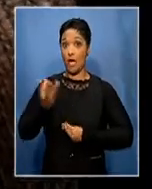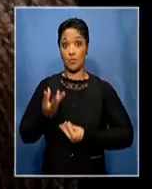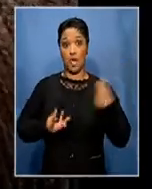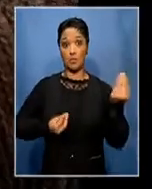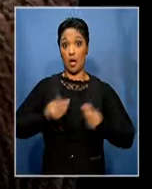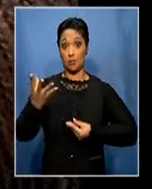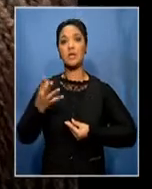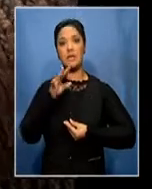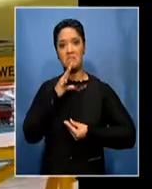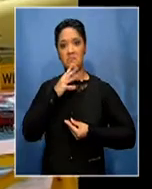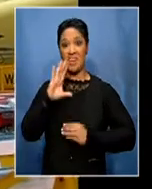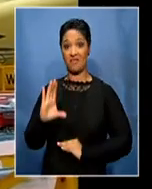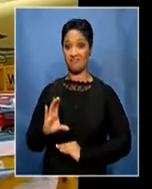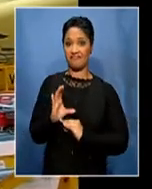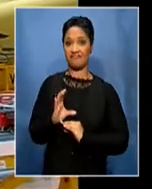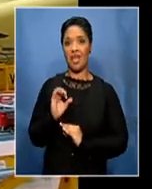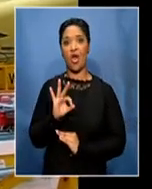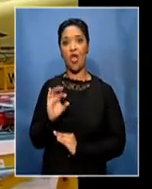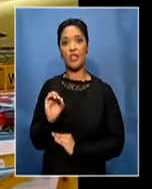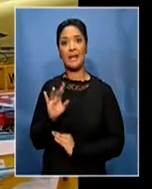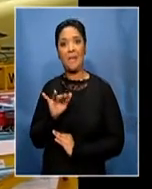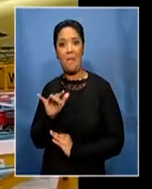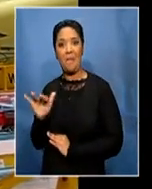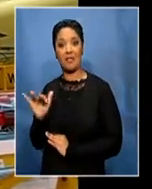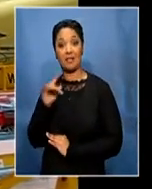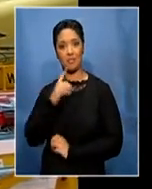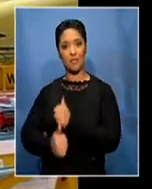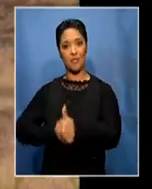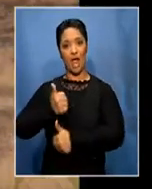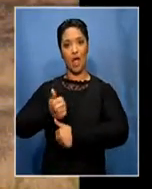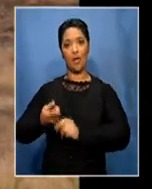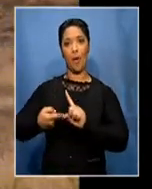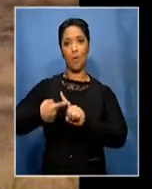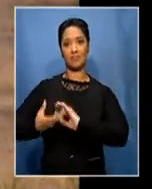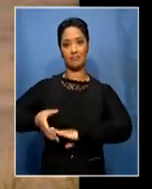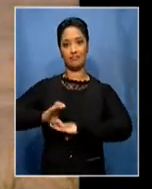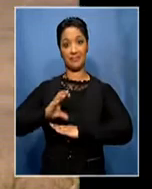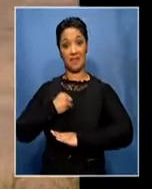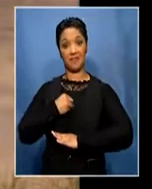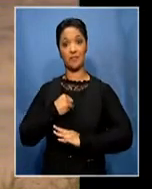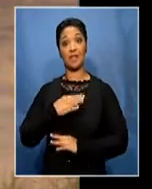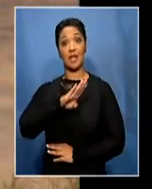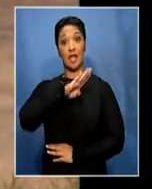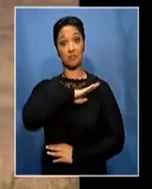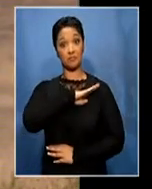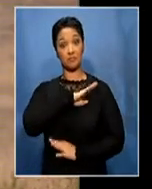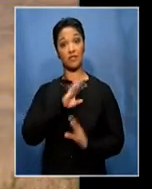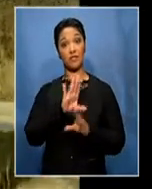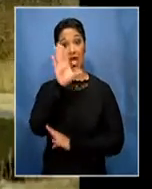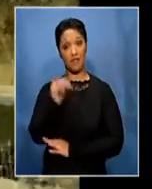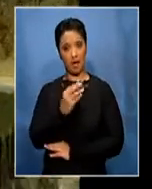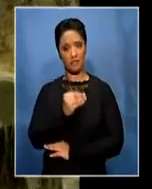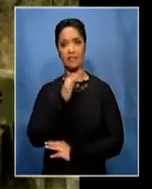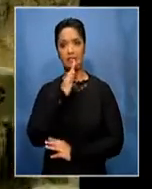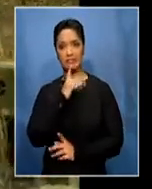the main contributor to the 30 million rand increase in Danel's annual profit. The South African National Defence Force should be Danel's top